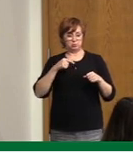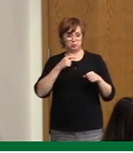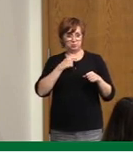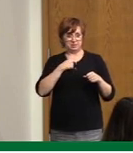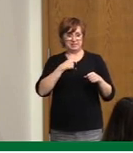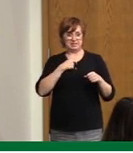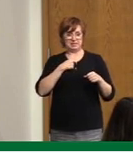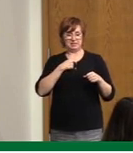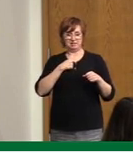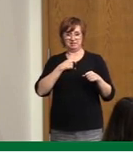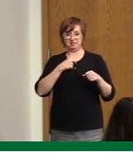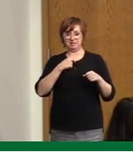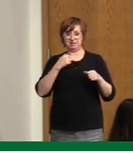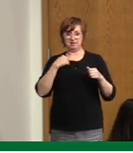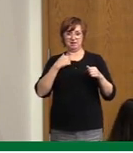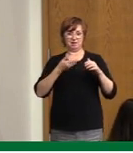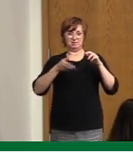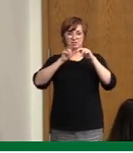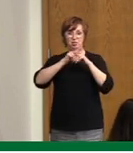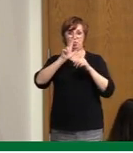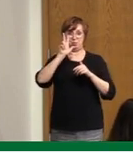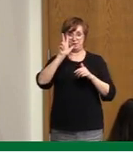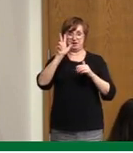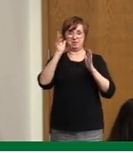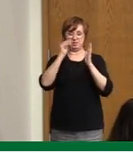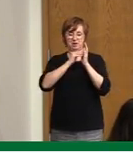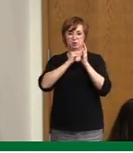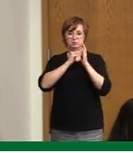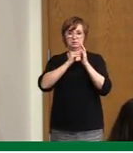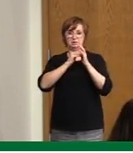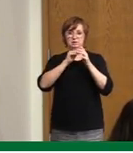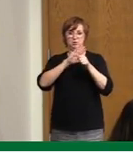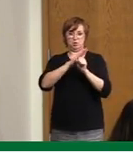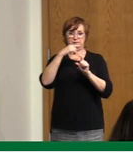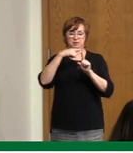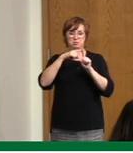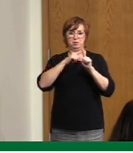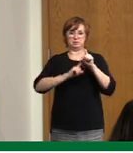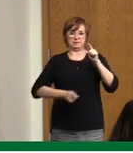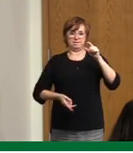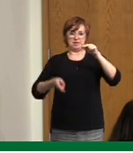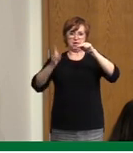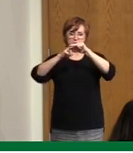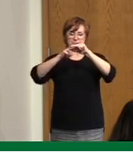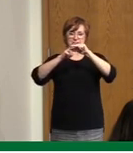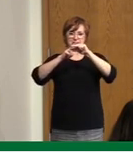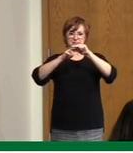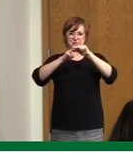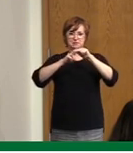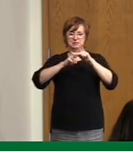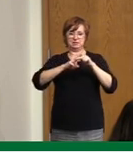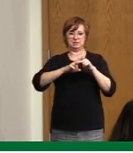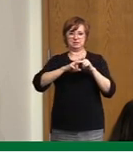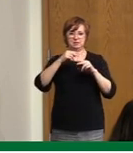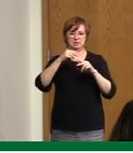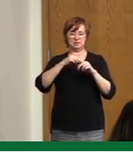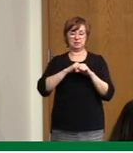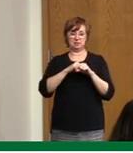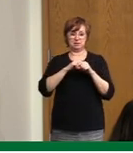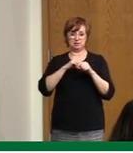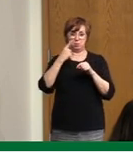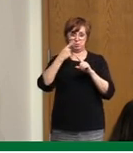right now you know it is important to note that the modeling which factored in the measures on October 19th